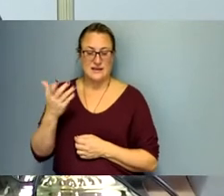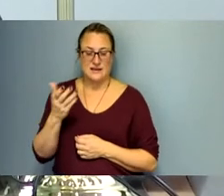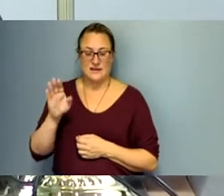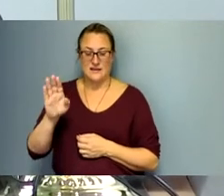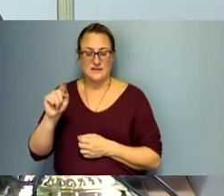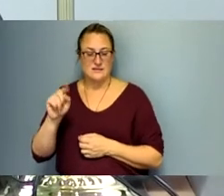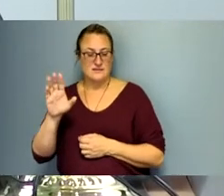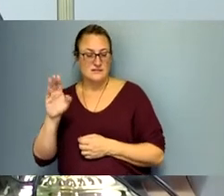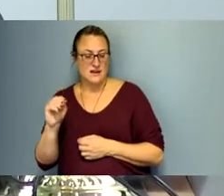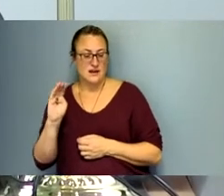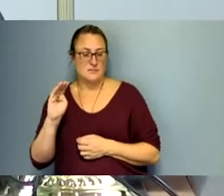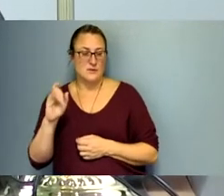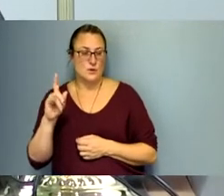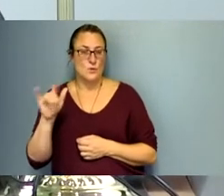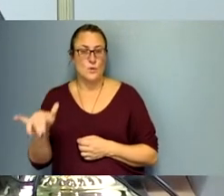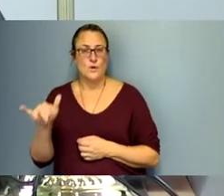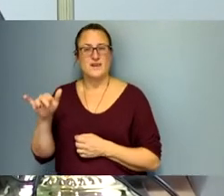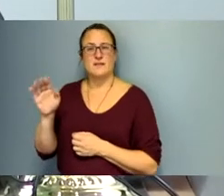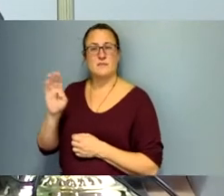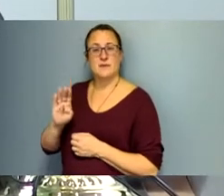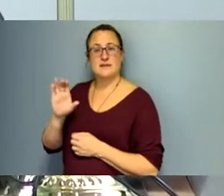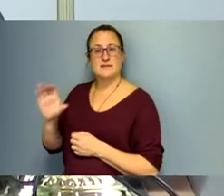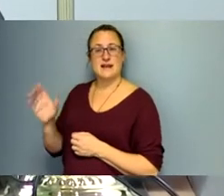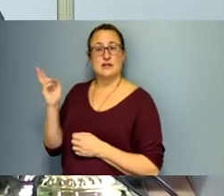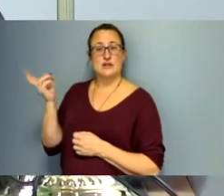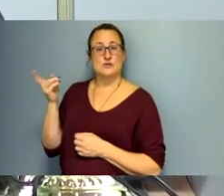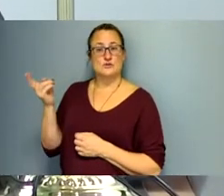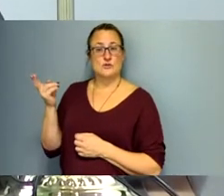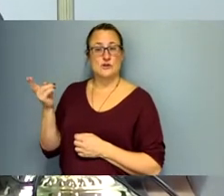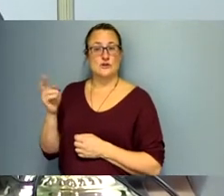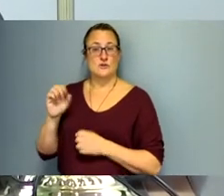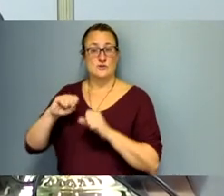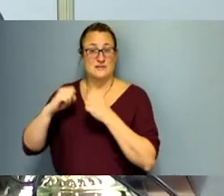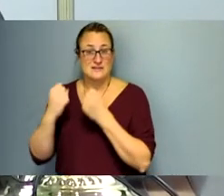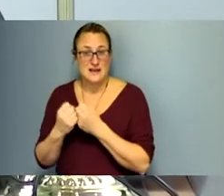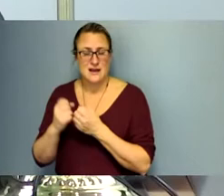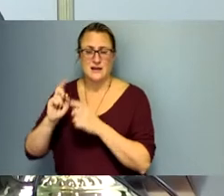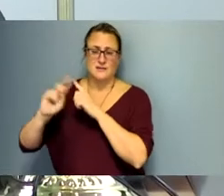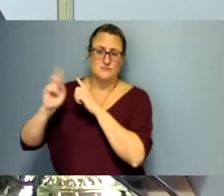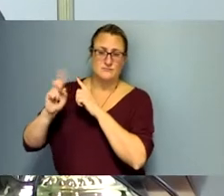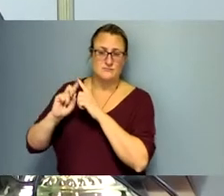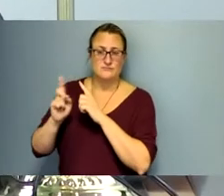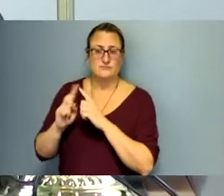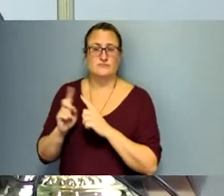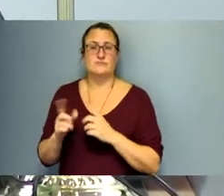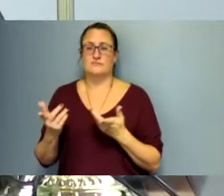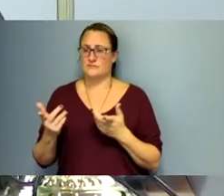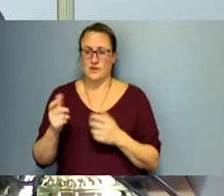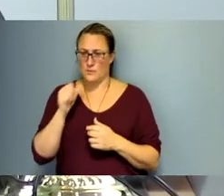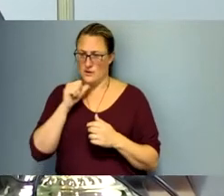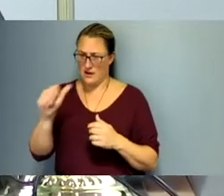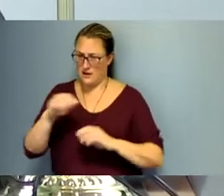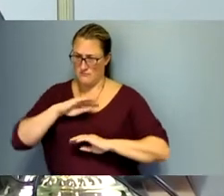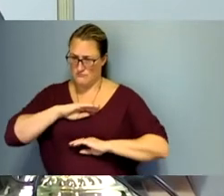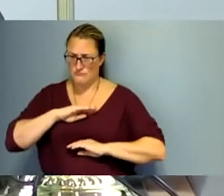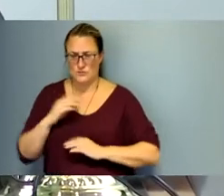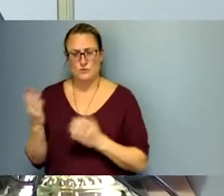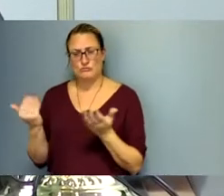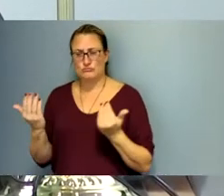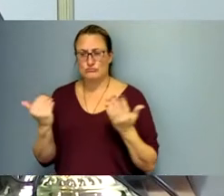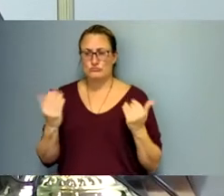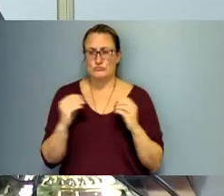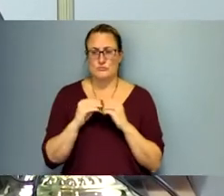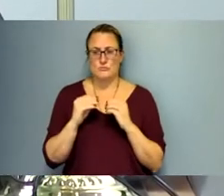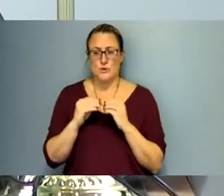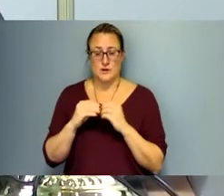Historical Society, as well as, and we'll be looking for some others, people. We're not done yet, but I'll make a